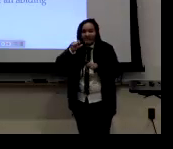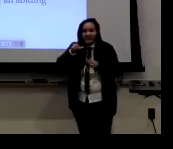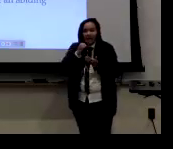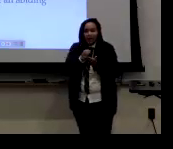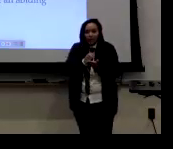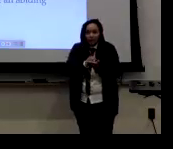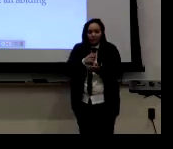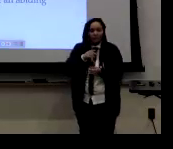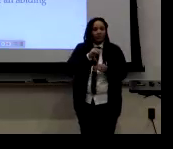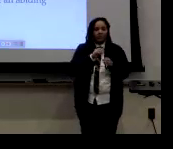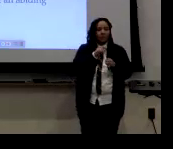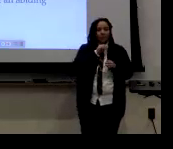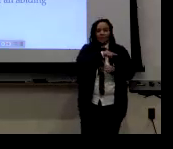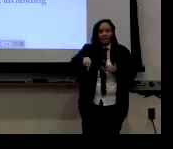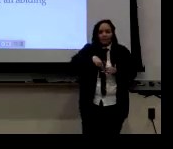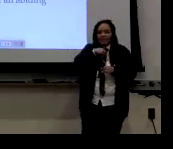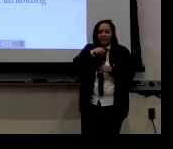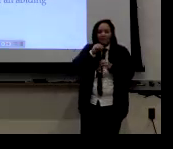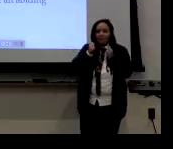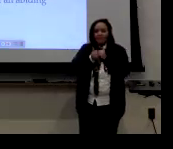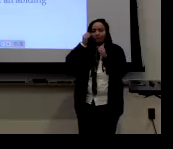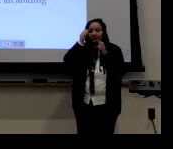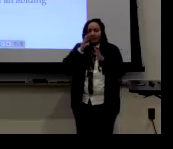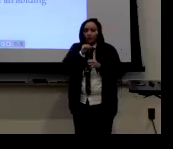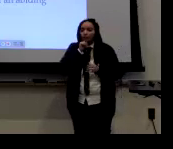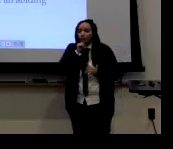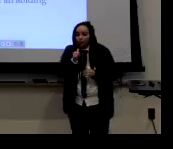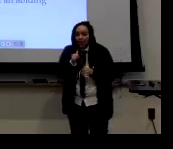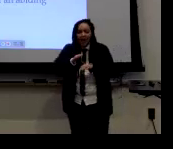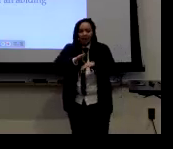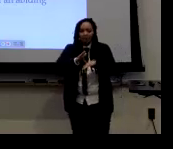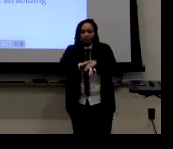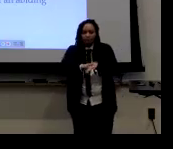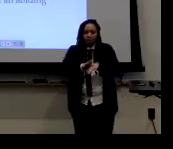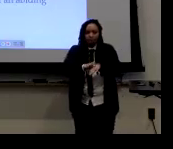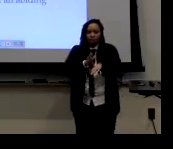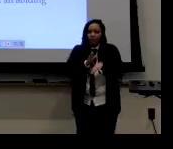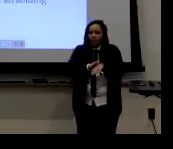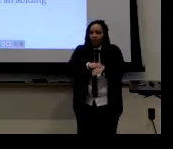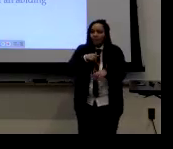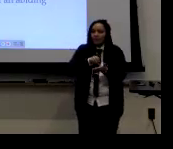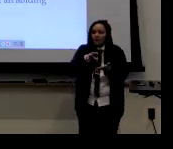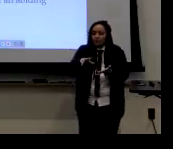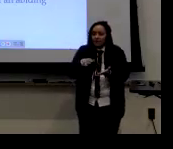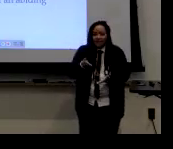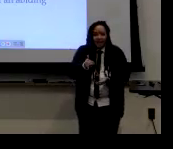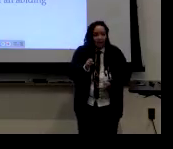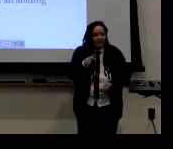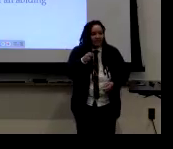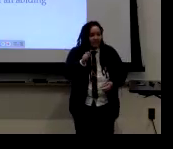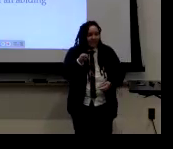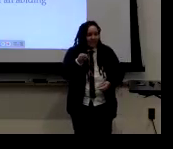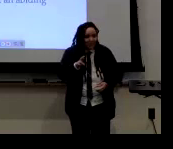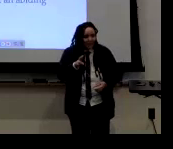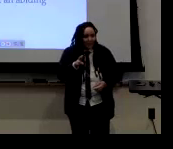but in those ASL courses, most of the teachers do not warn